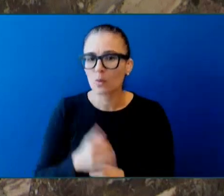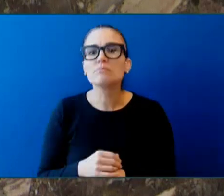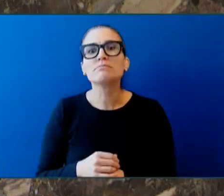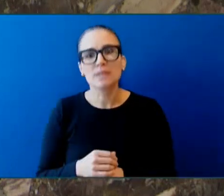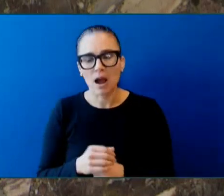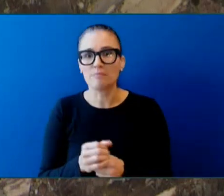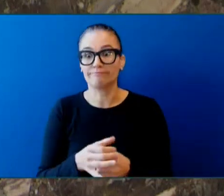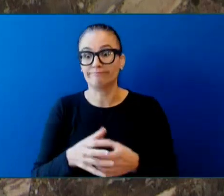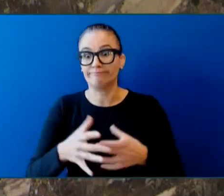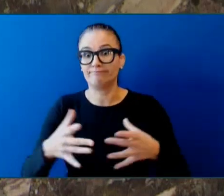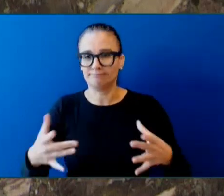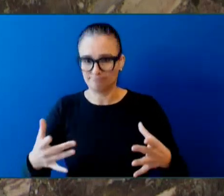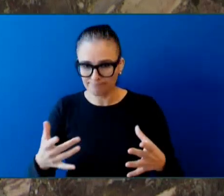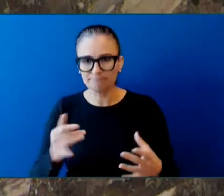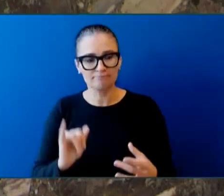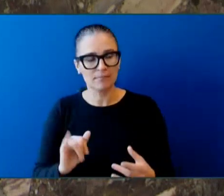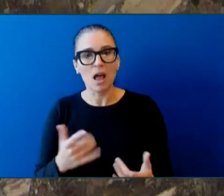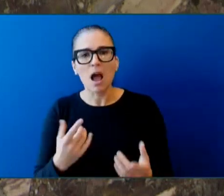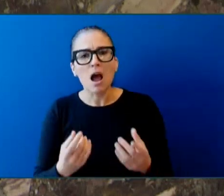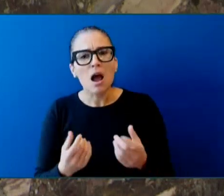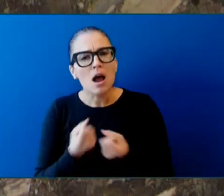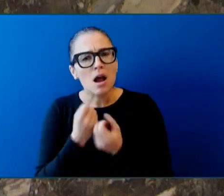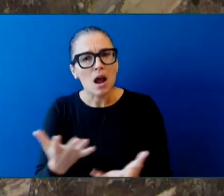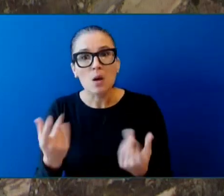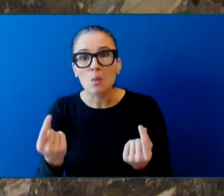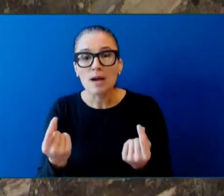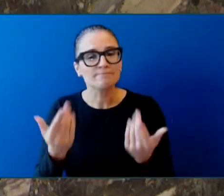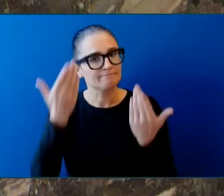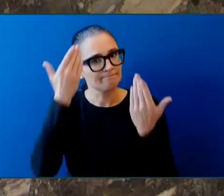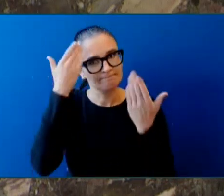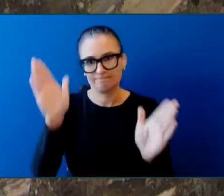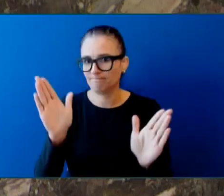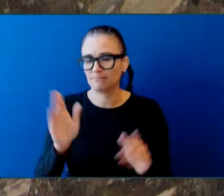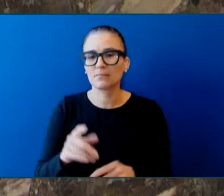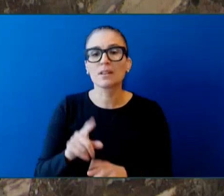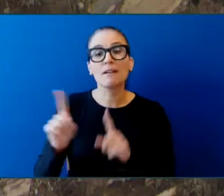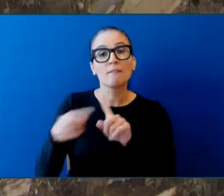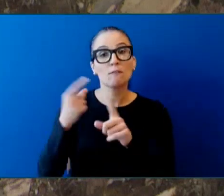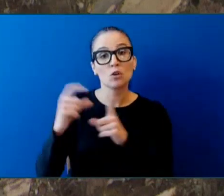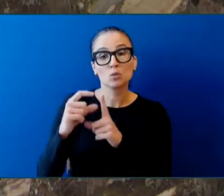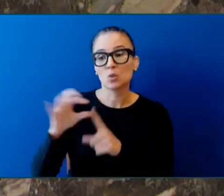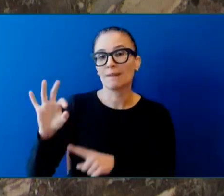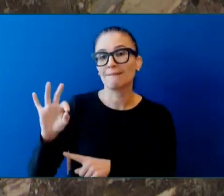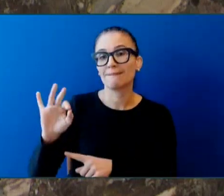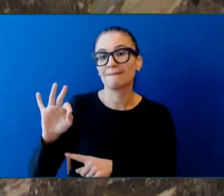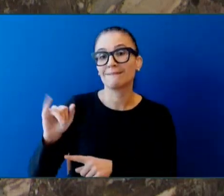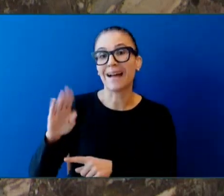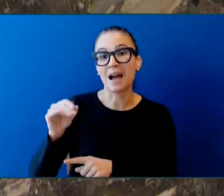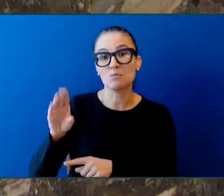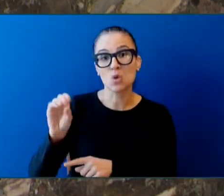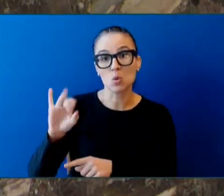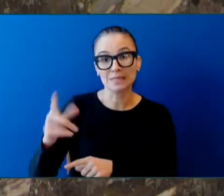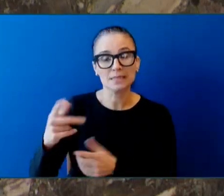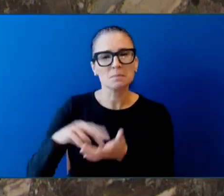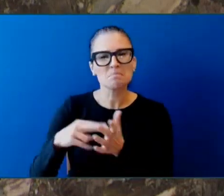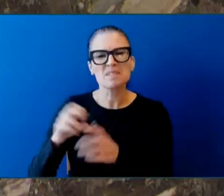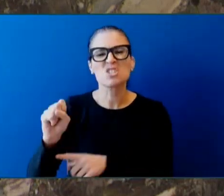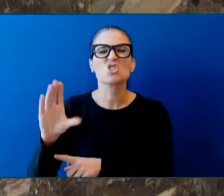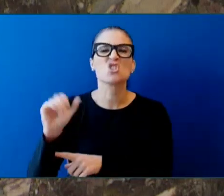scarring, and therefore, it's permanent hair loss. There are many types of alopecia, including the prevalent male